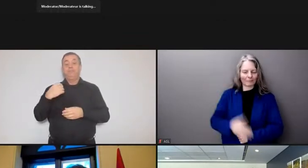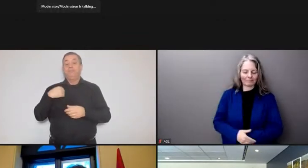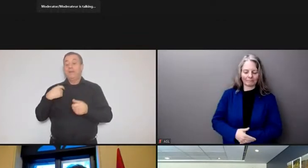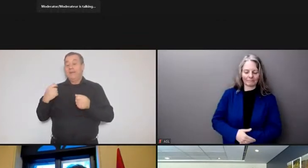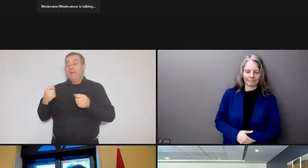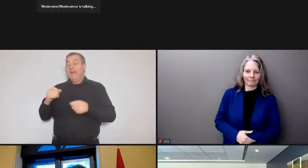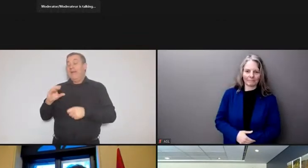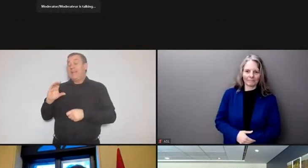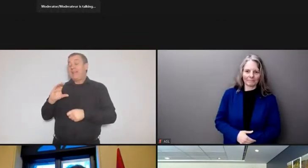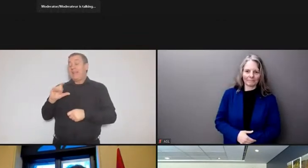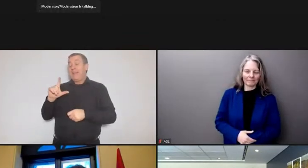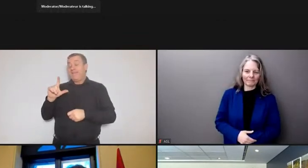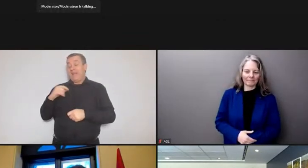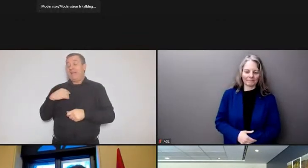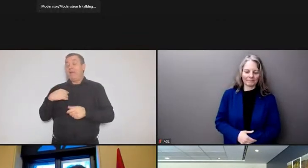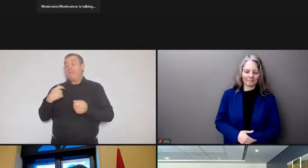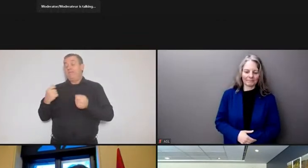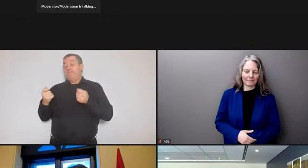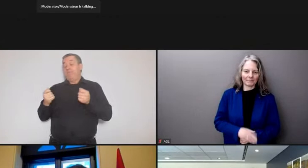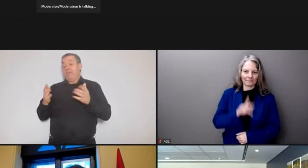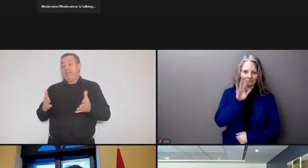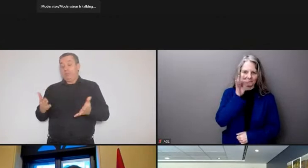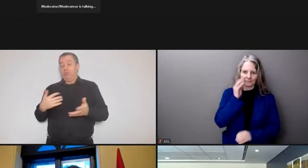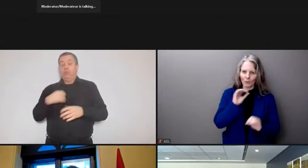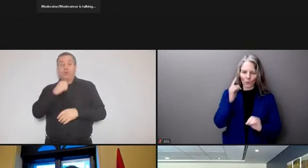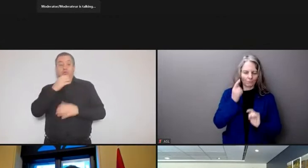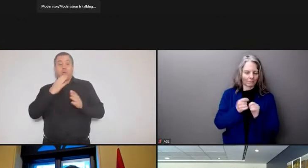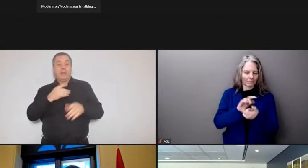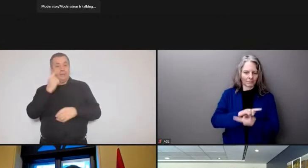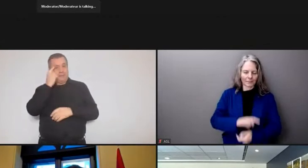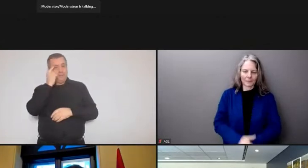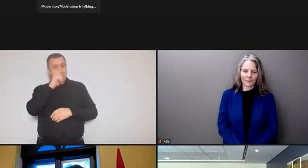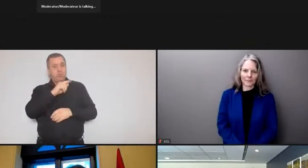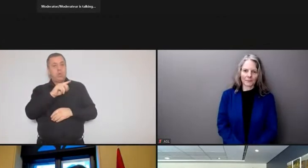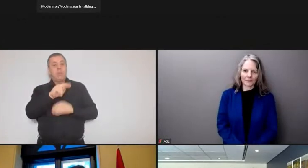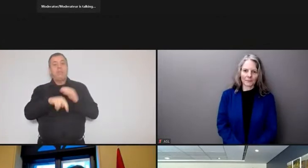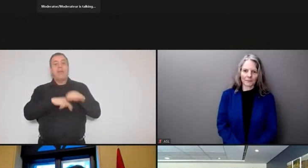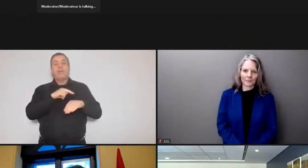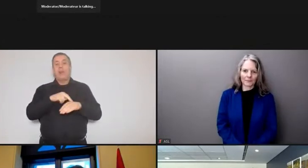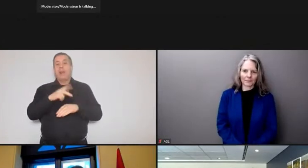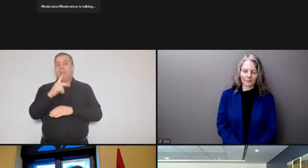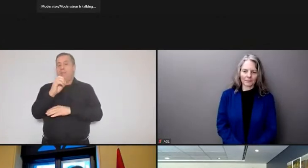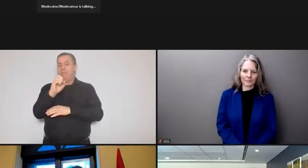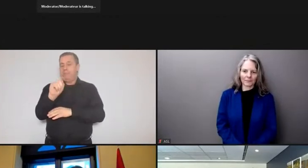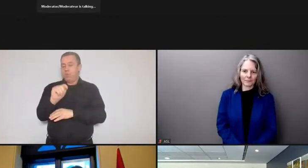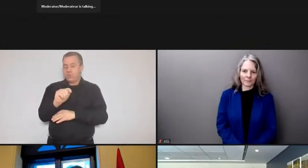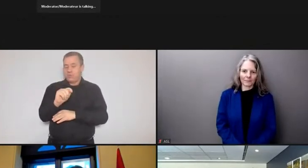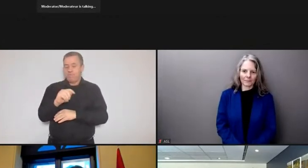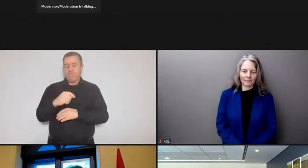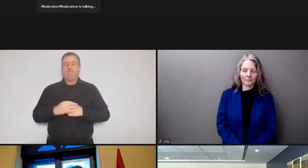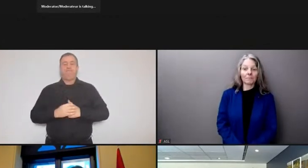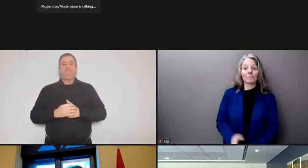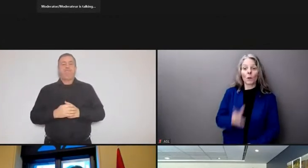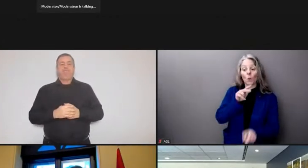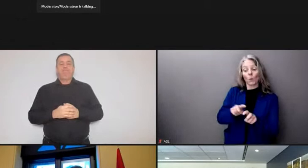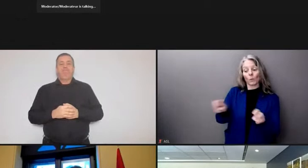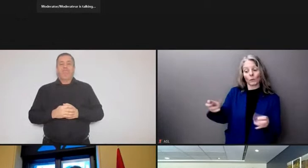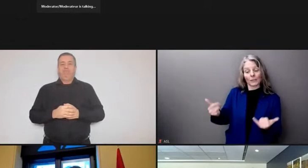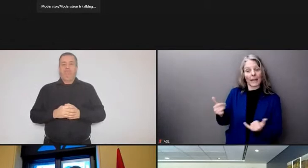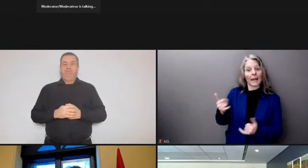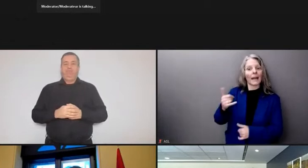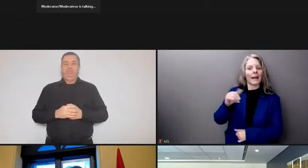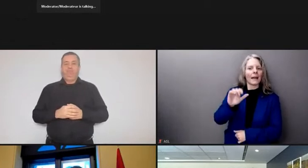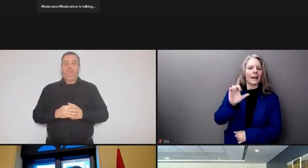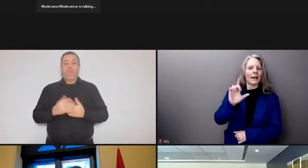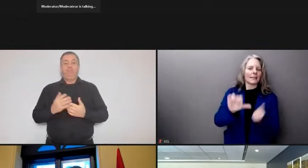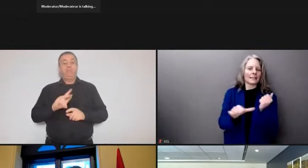évac je serai votre modératrice aujourd'hui je suis journaliste pour le national post so with us today we have a deputy prime minister